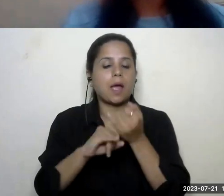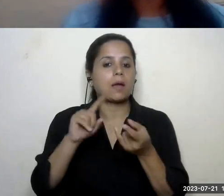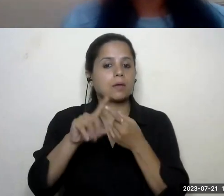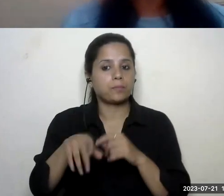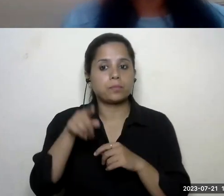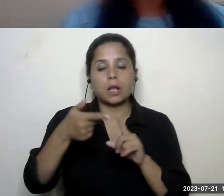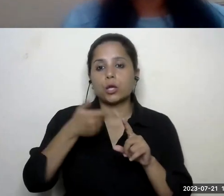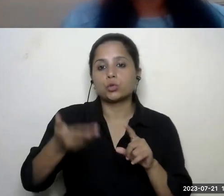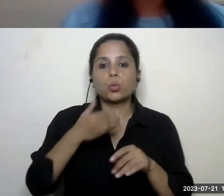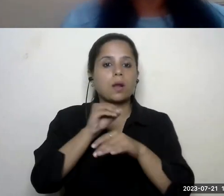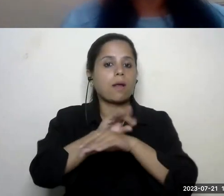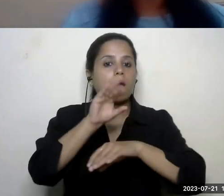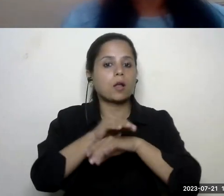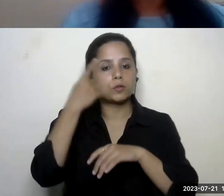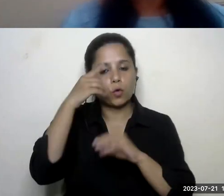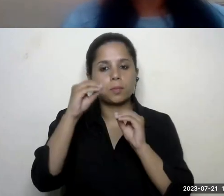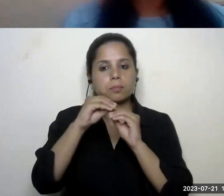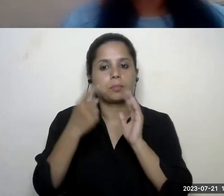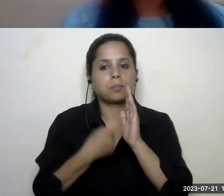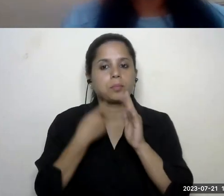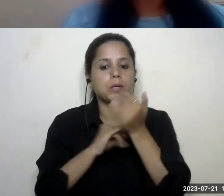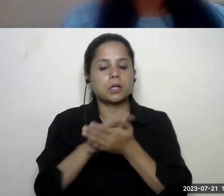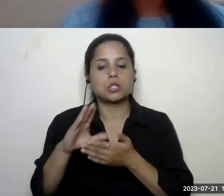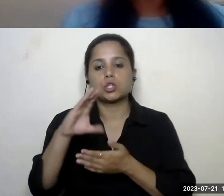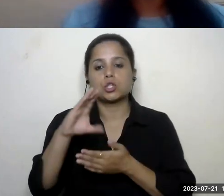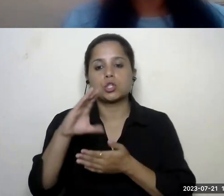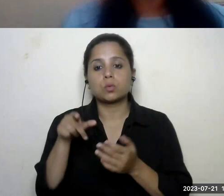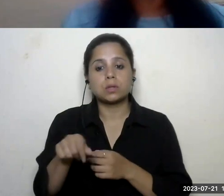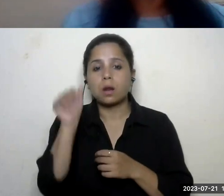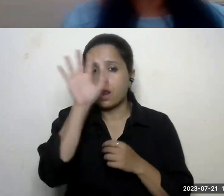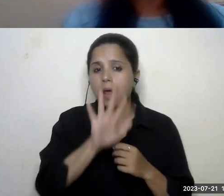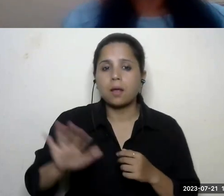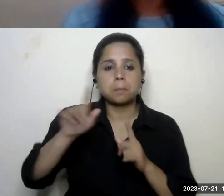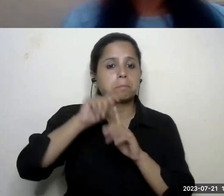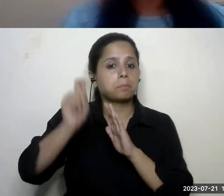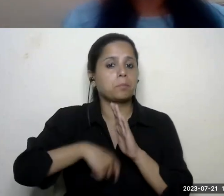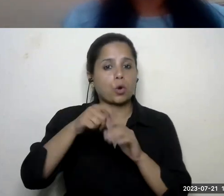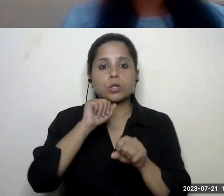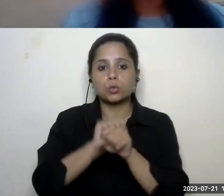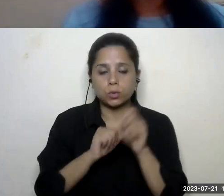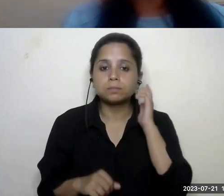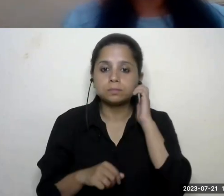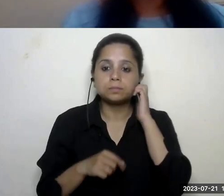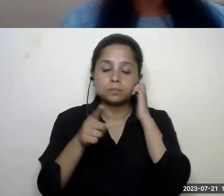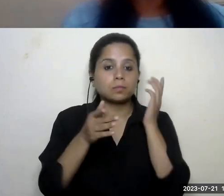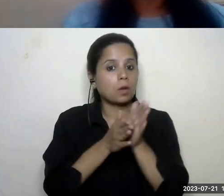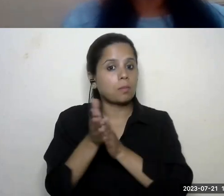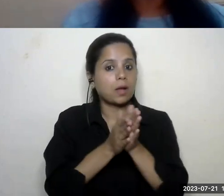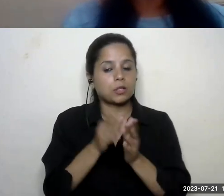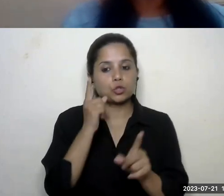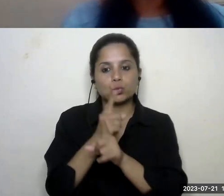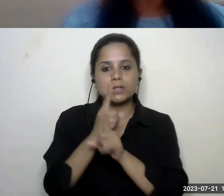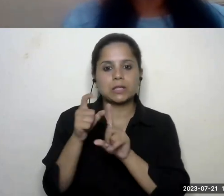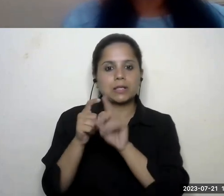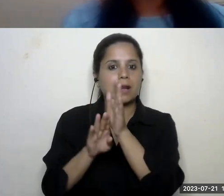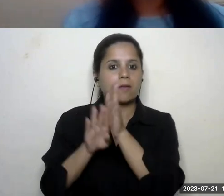training consultant for the british council meena works on fan india projects she is passionate about teacher development